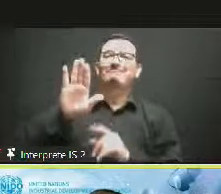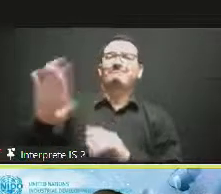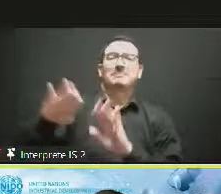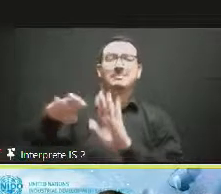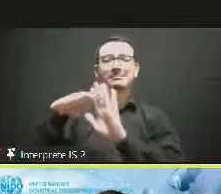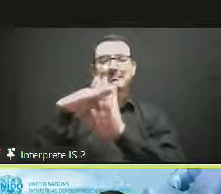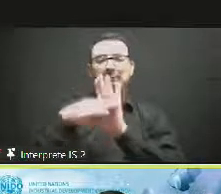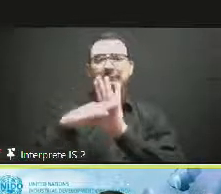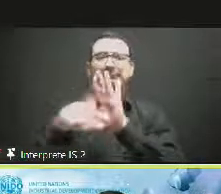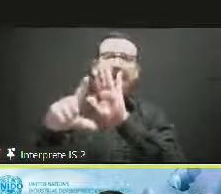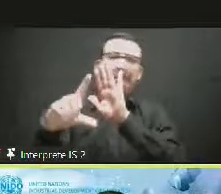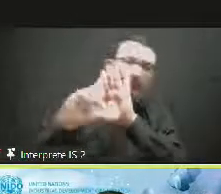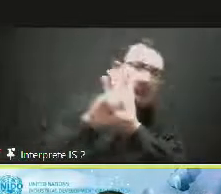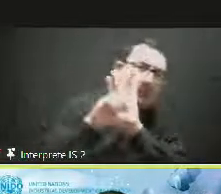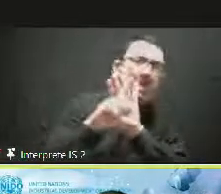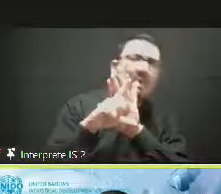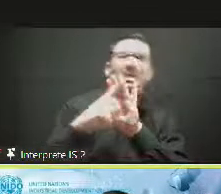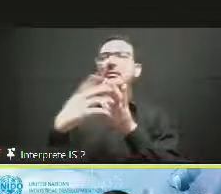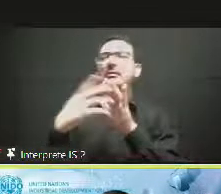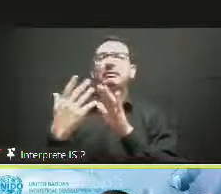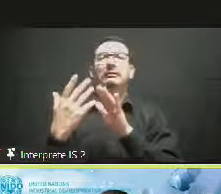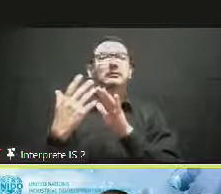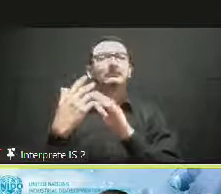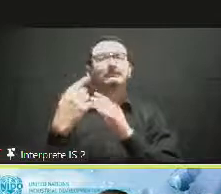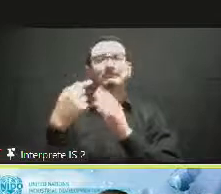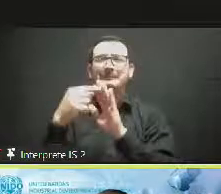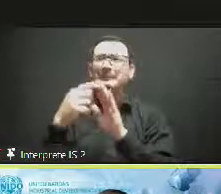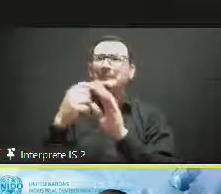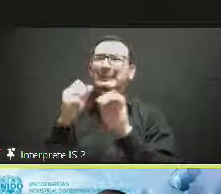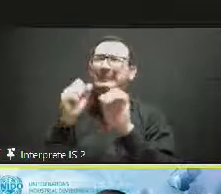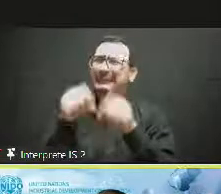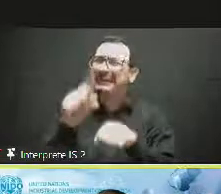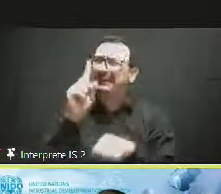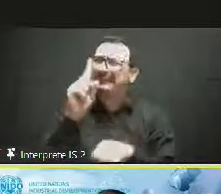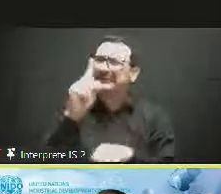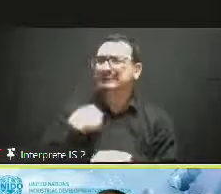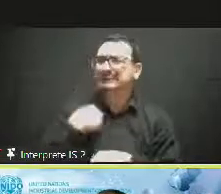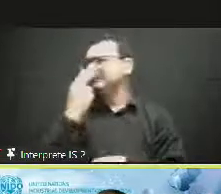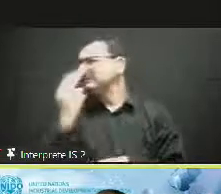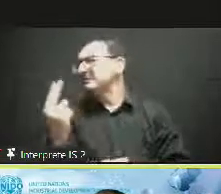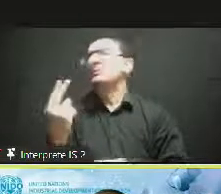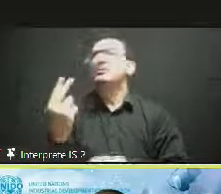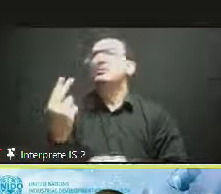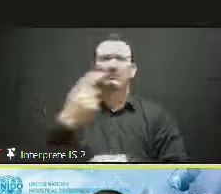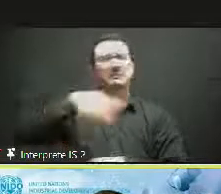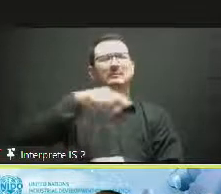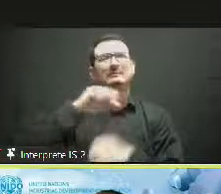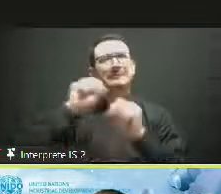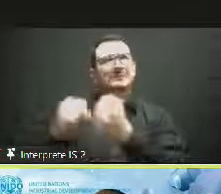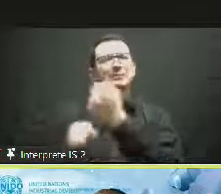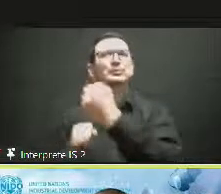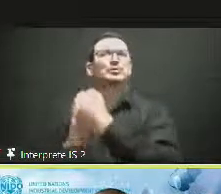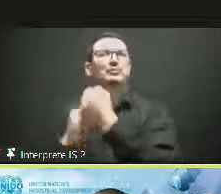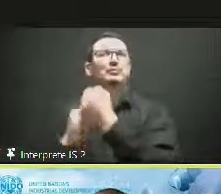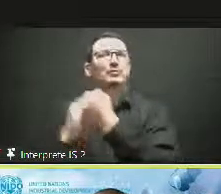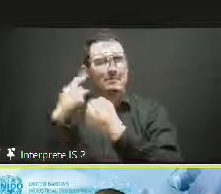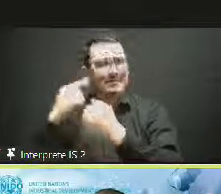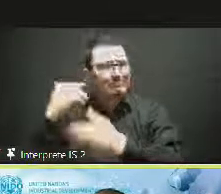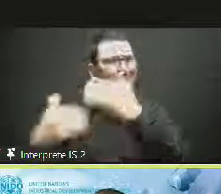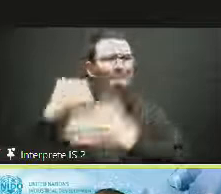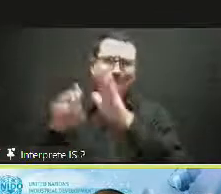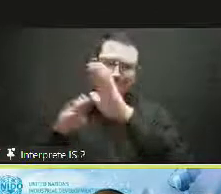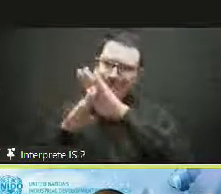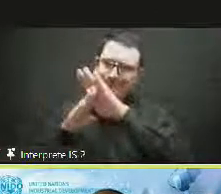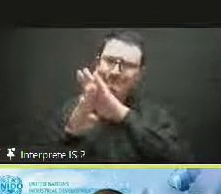not to stop the development of the industry, but to boost innovation